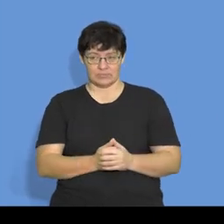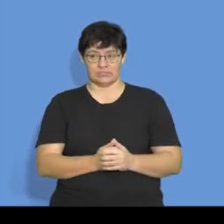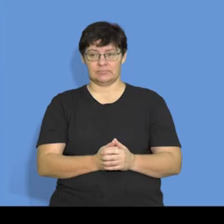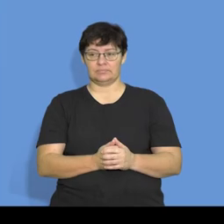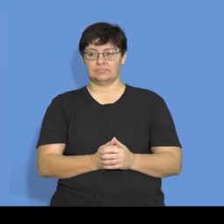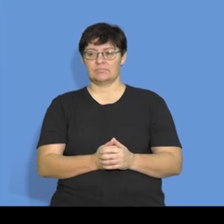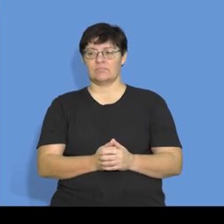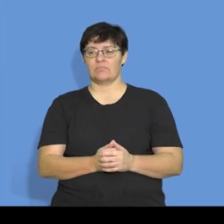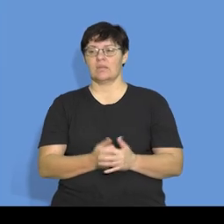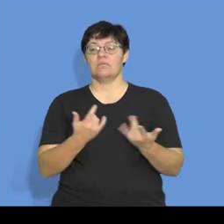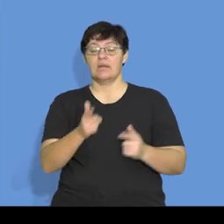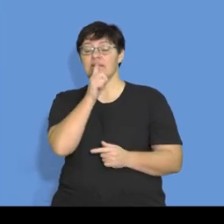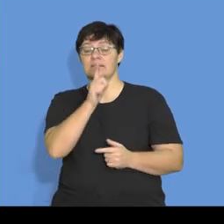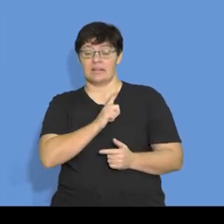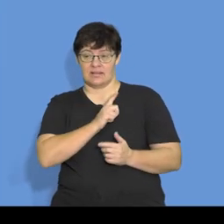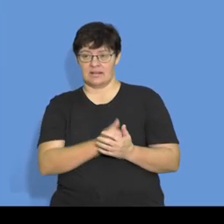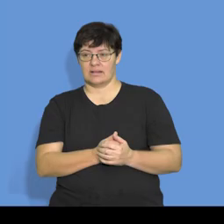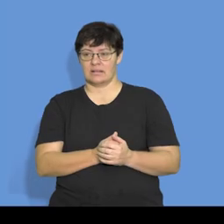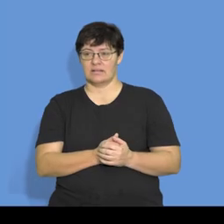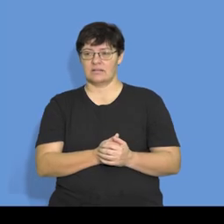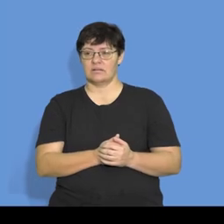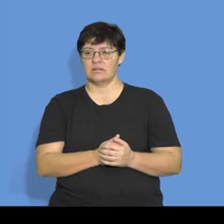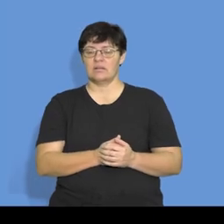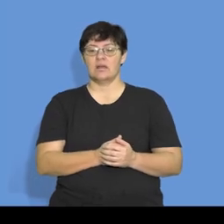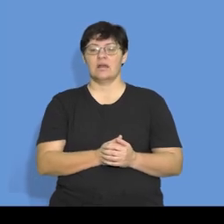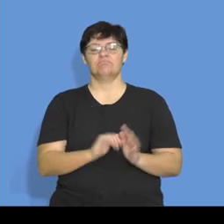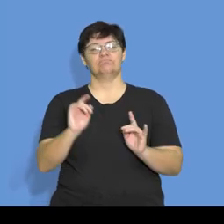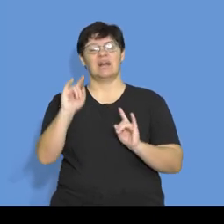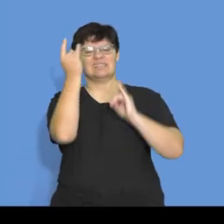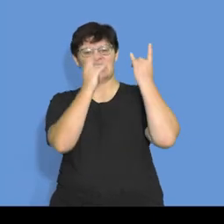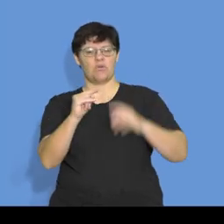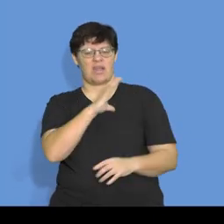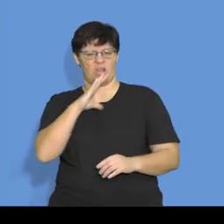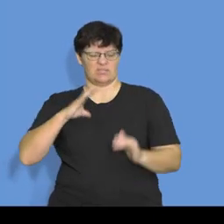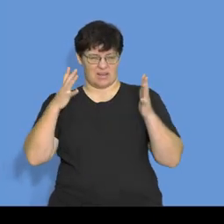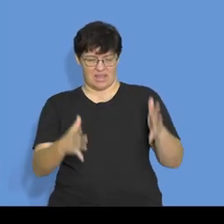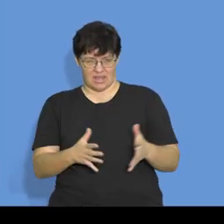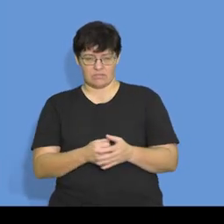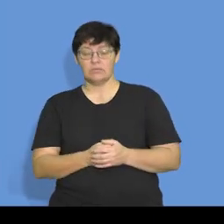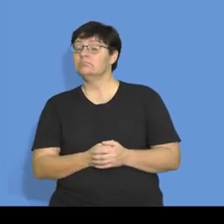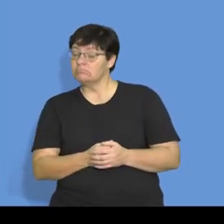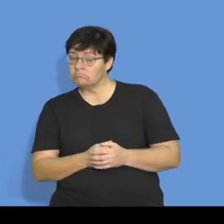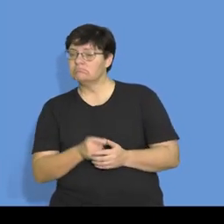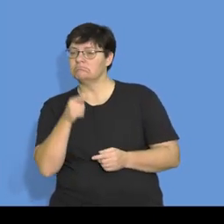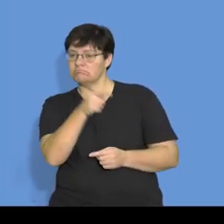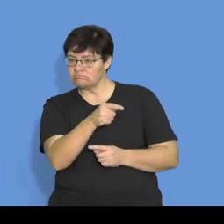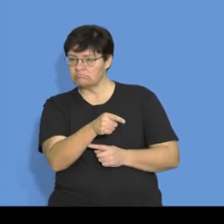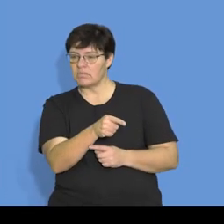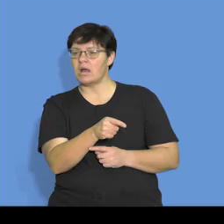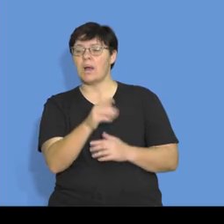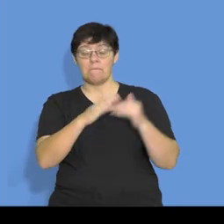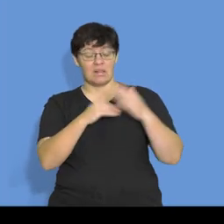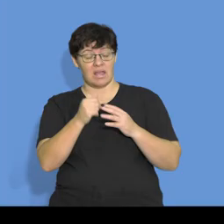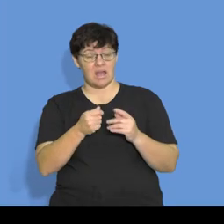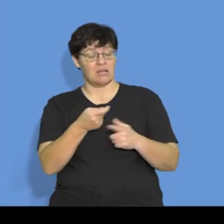where we are told that a local town councillor has offered to recommend Z2 Builders Hardware to supply